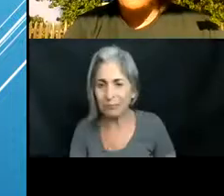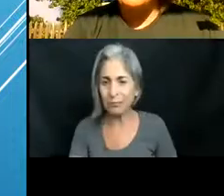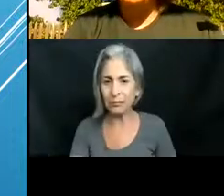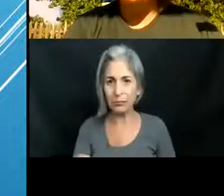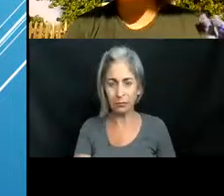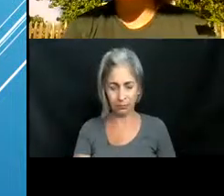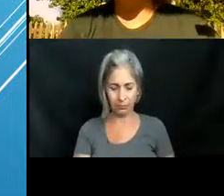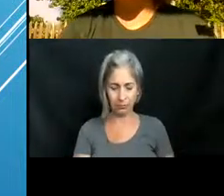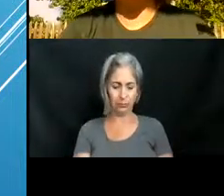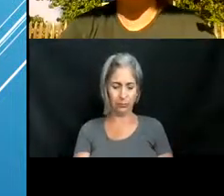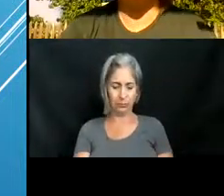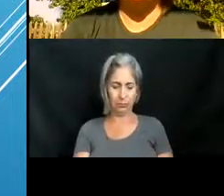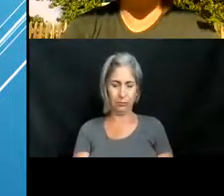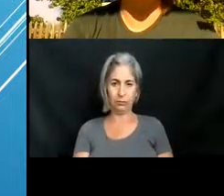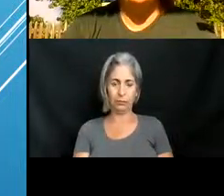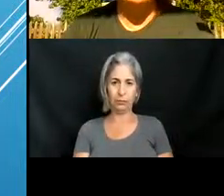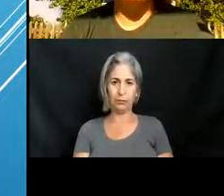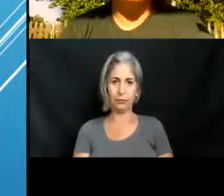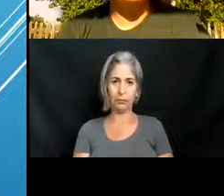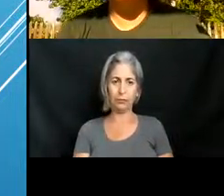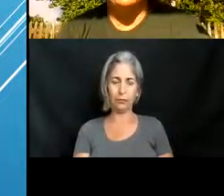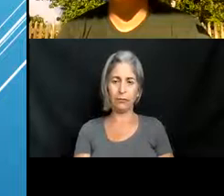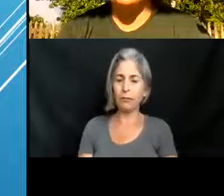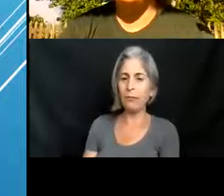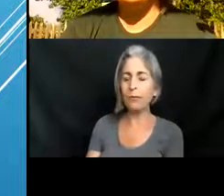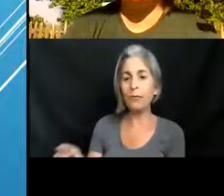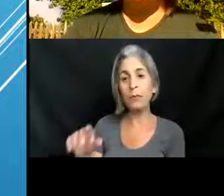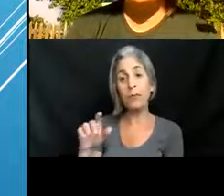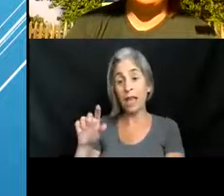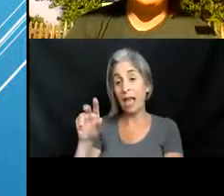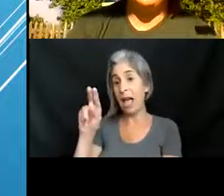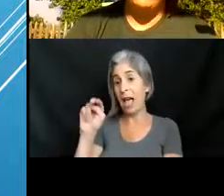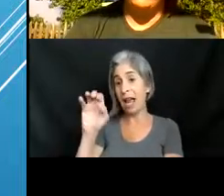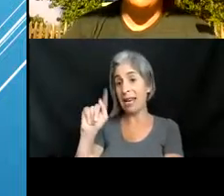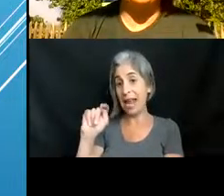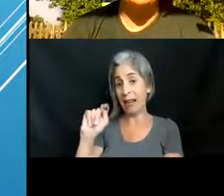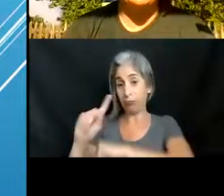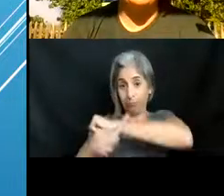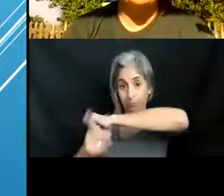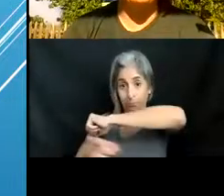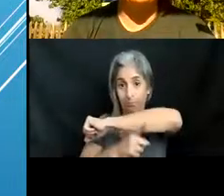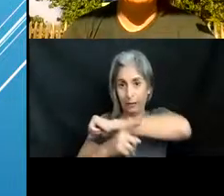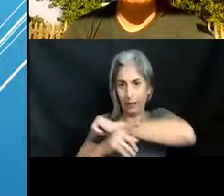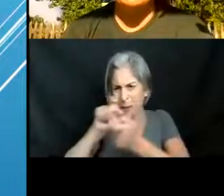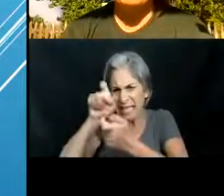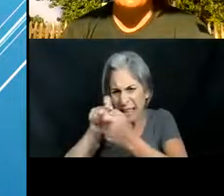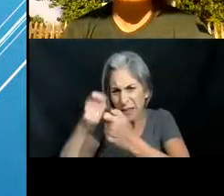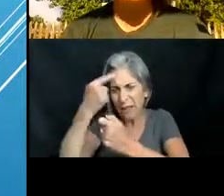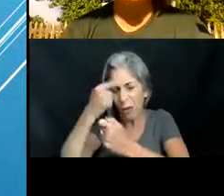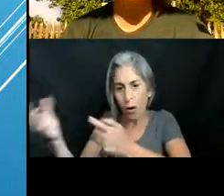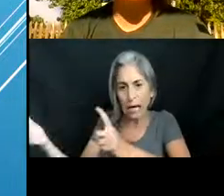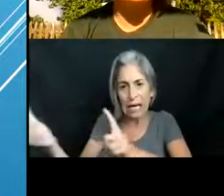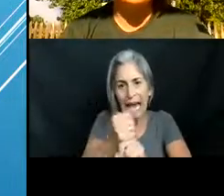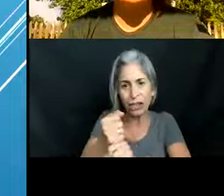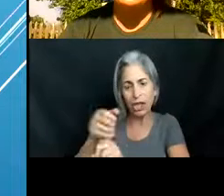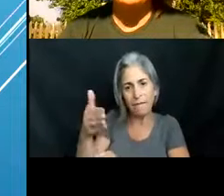Oops. In the news, researchers have also developed a net that helped catch lionfish specifically. So it was made by